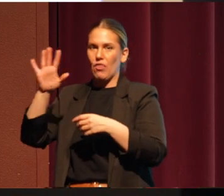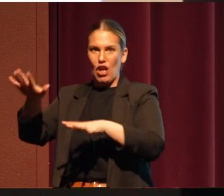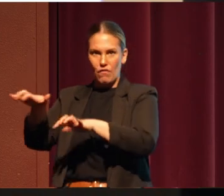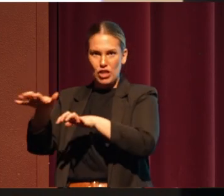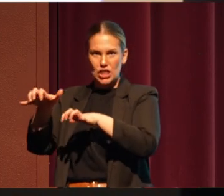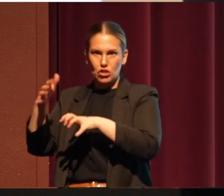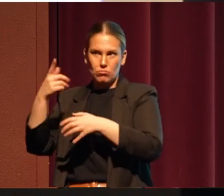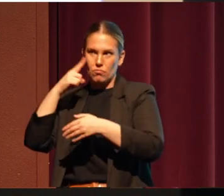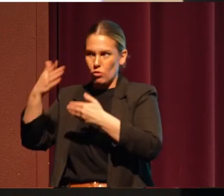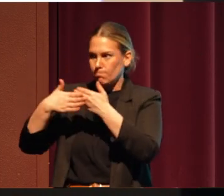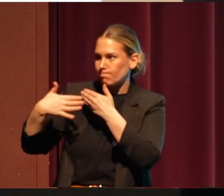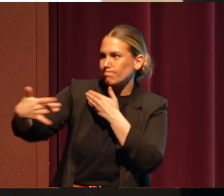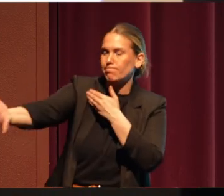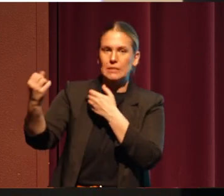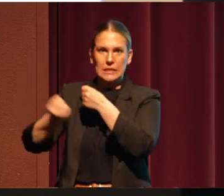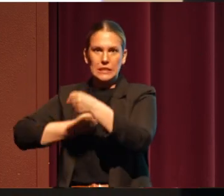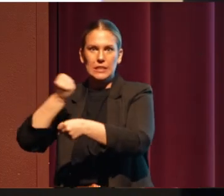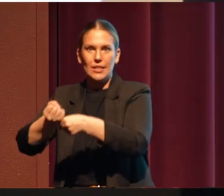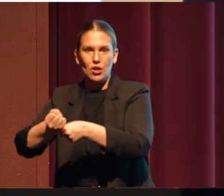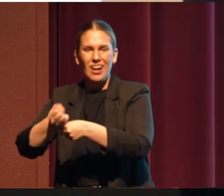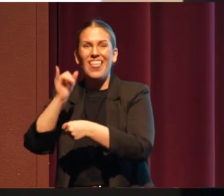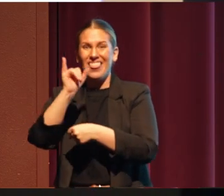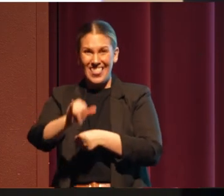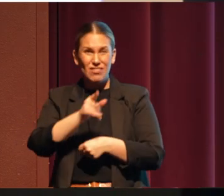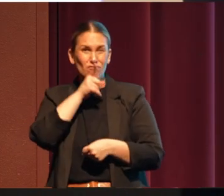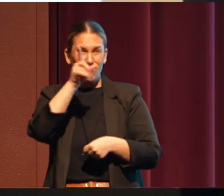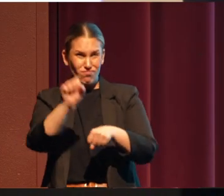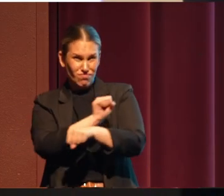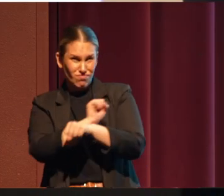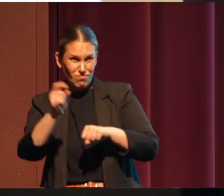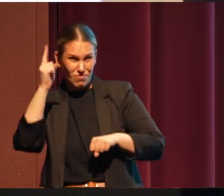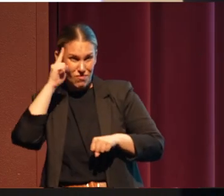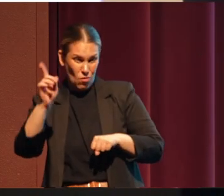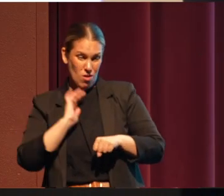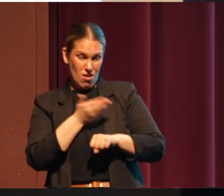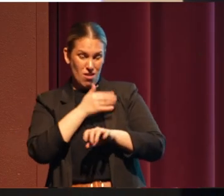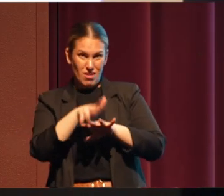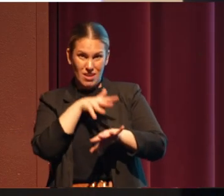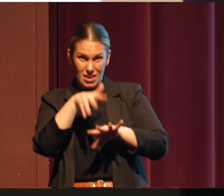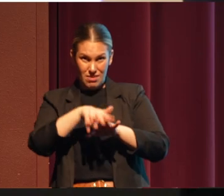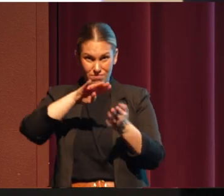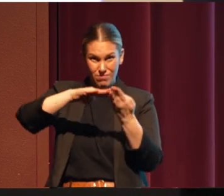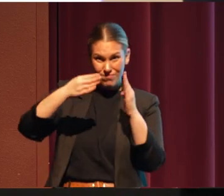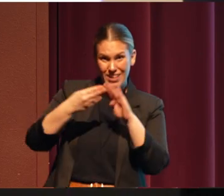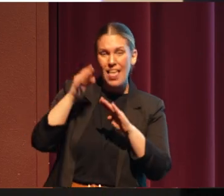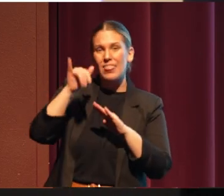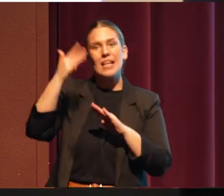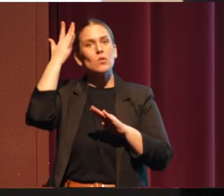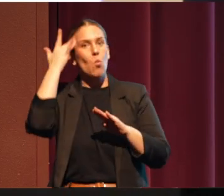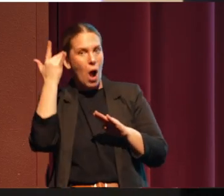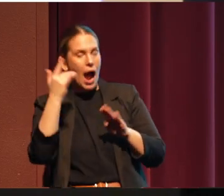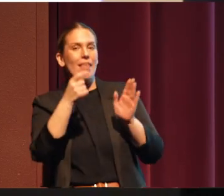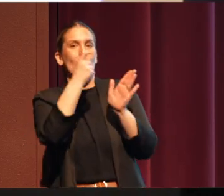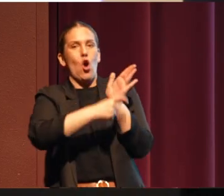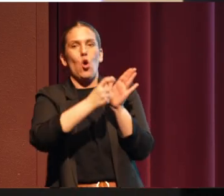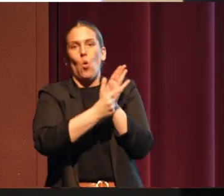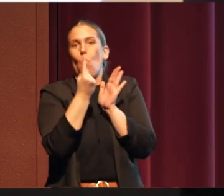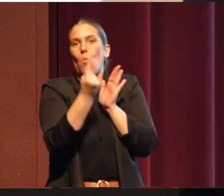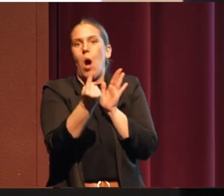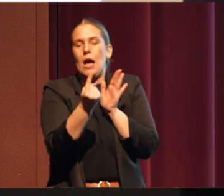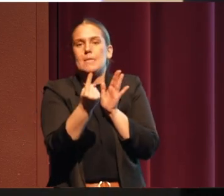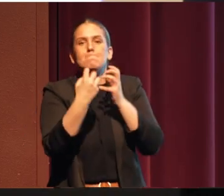reality for Native communities. That is why that Article 1 remains at the utmost important to us.